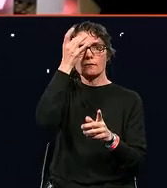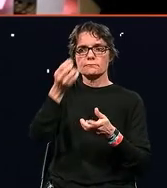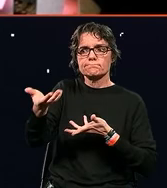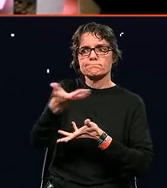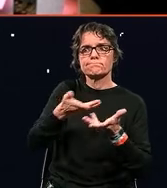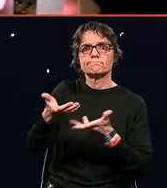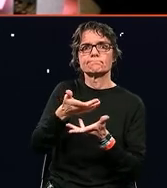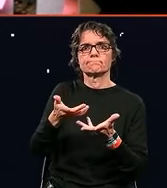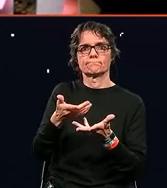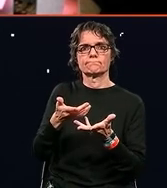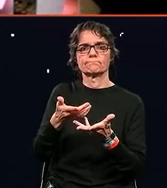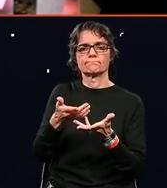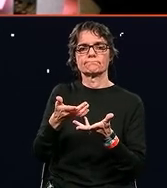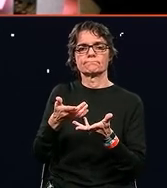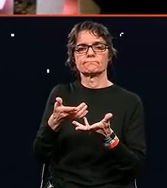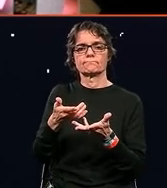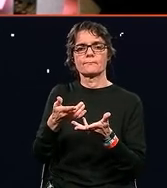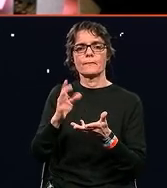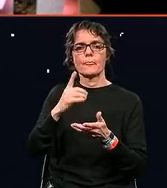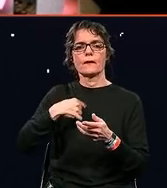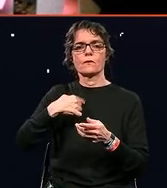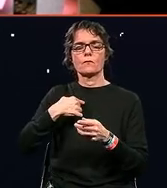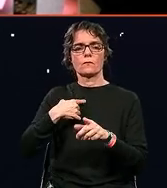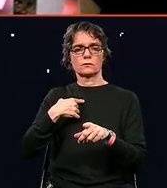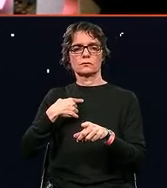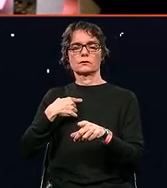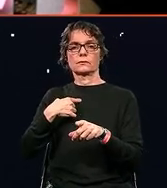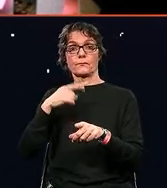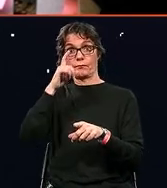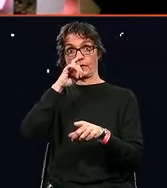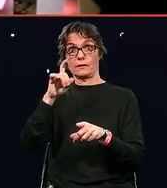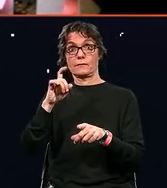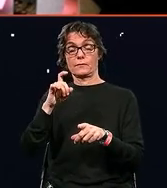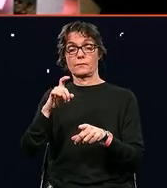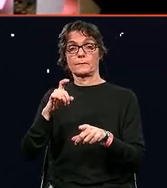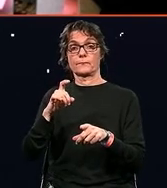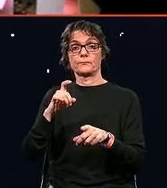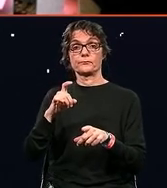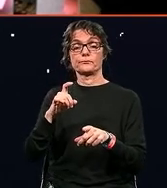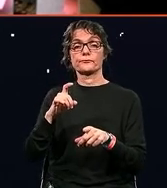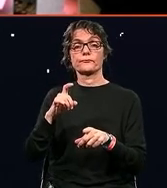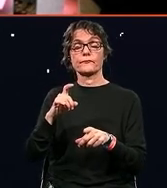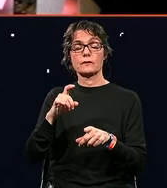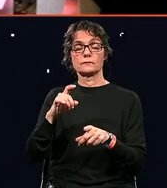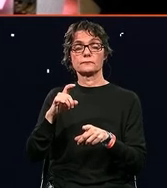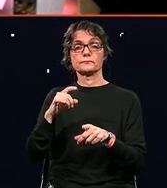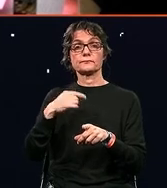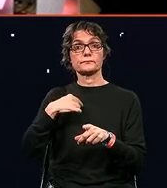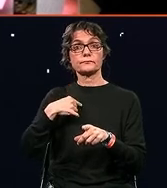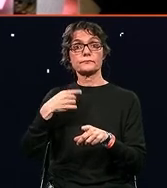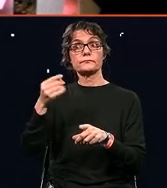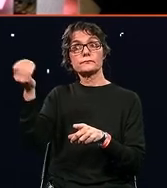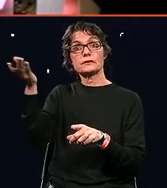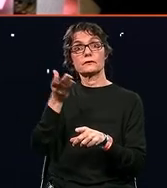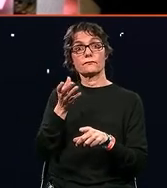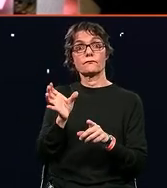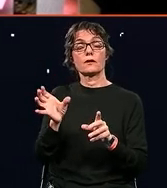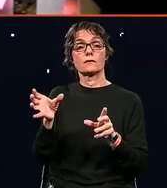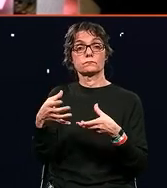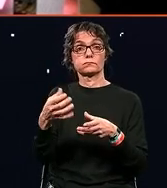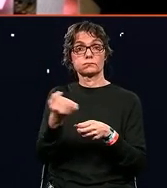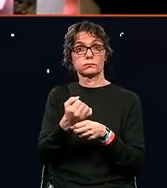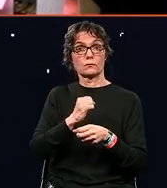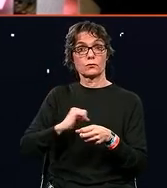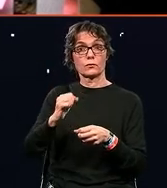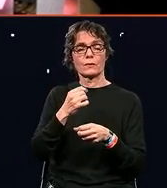for my company, I thought that was such a complex decision. So again, I invited all my team members and